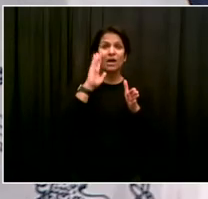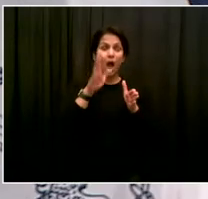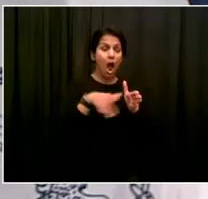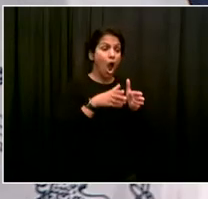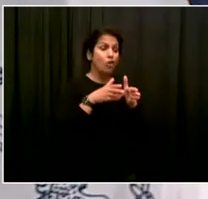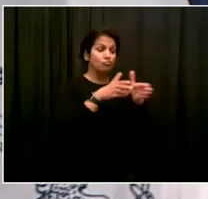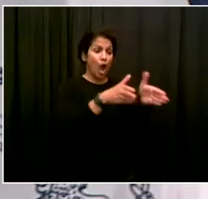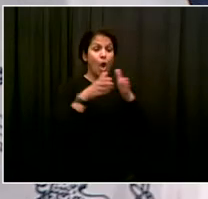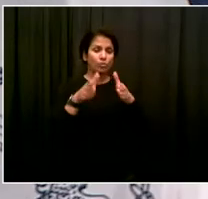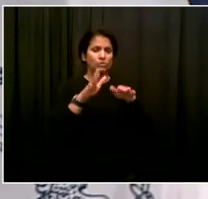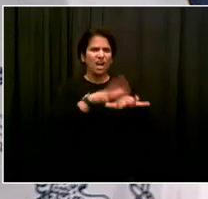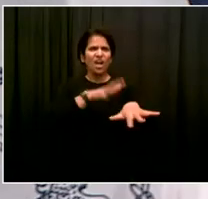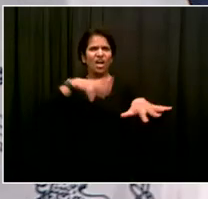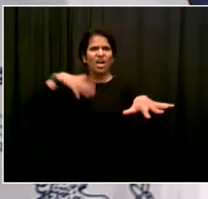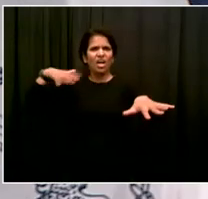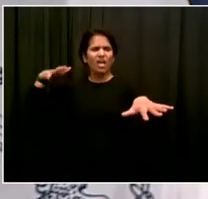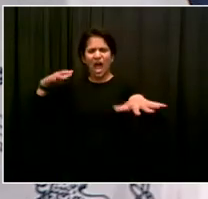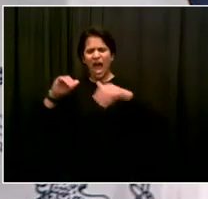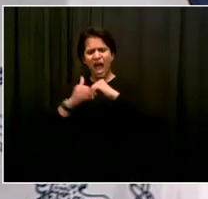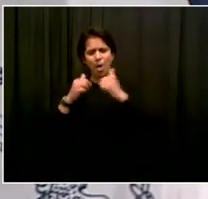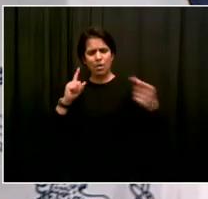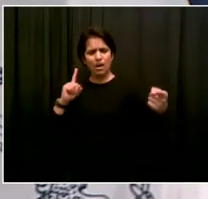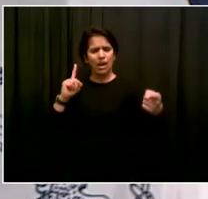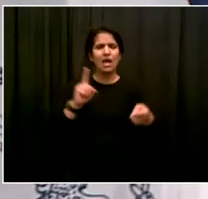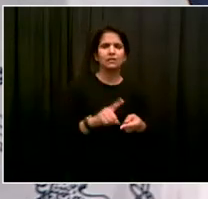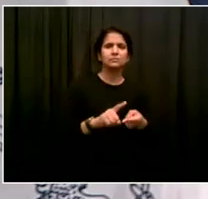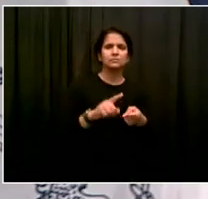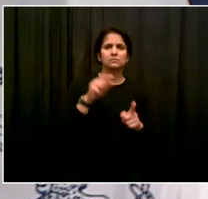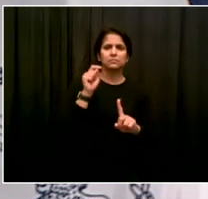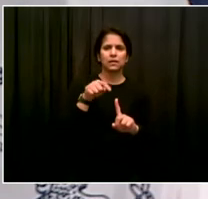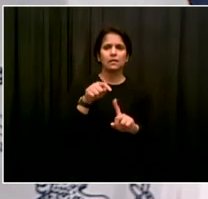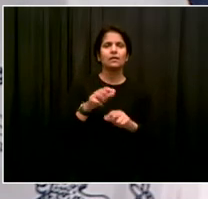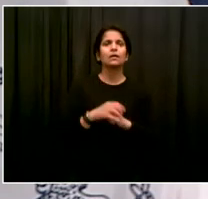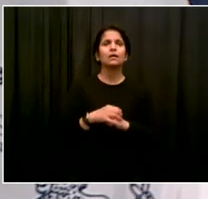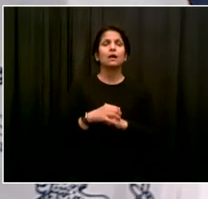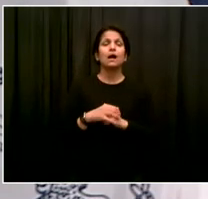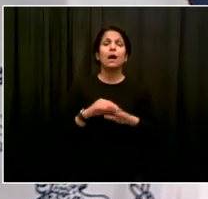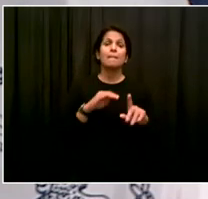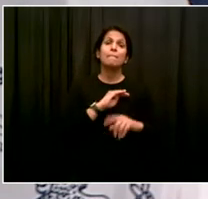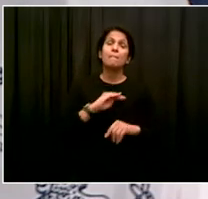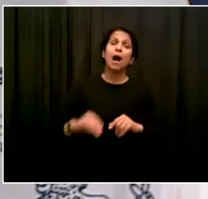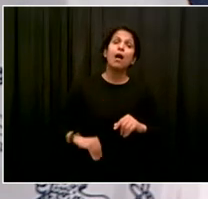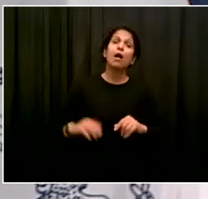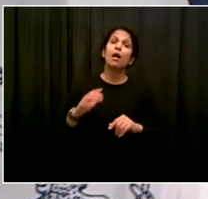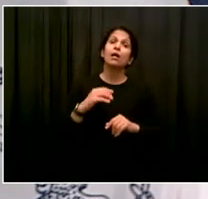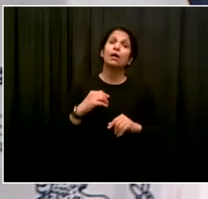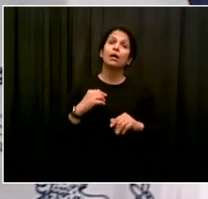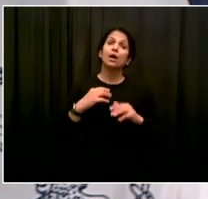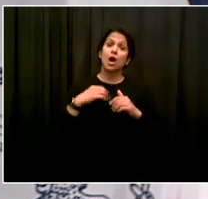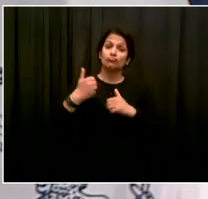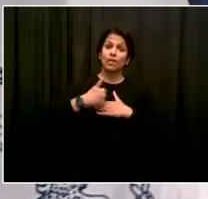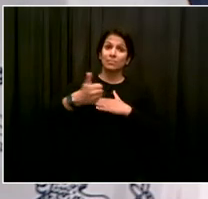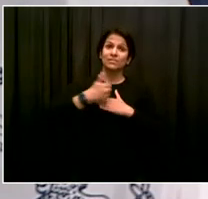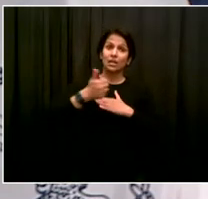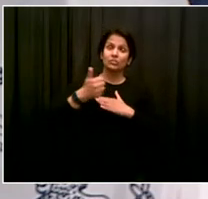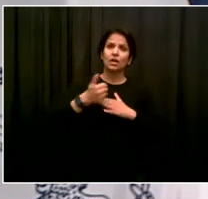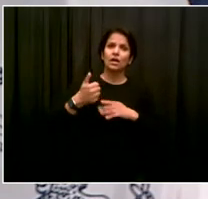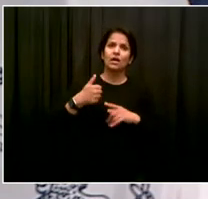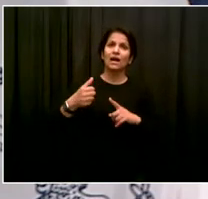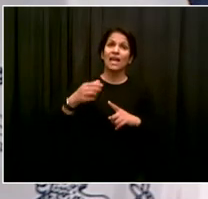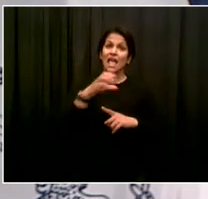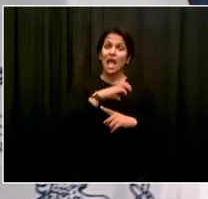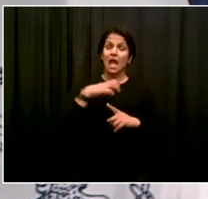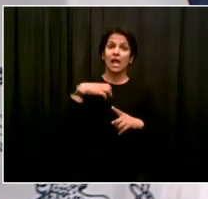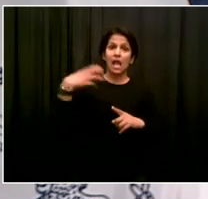I talked to our Transportation Commissioner, Hank Gutman, earlier in the week about the BQE and he and his colleagues at DOT are putting together a new